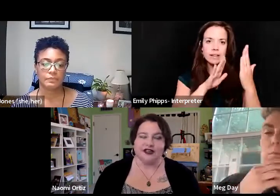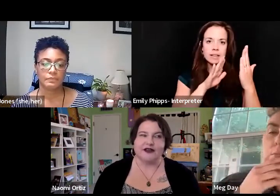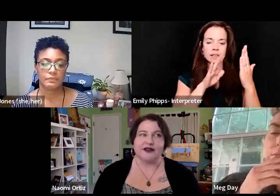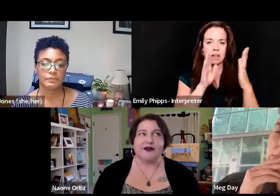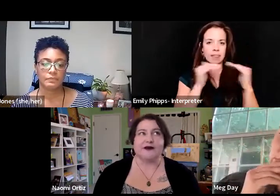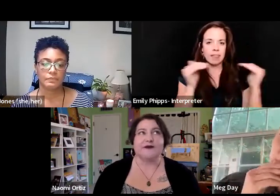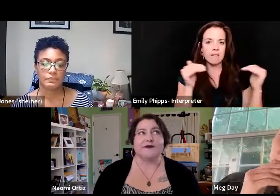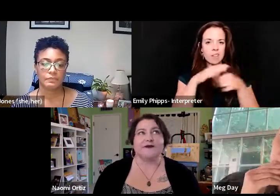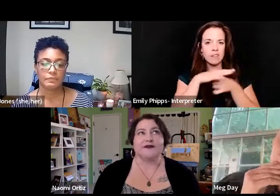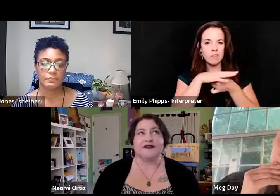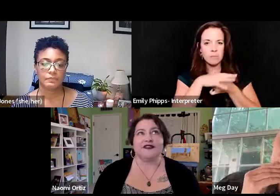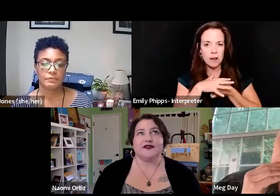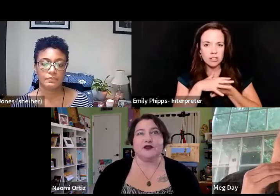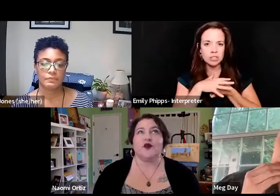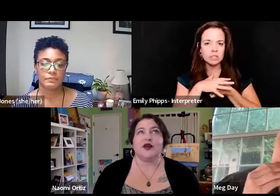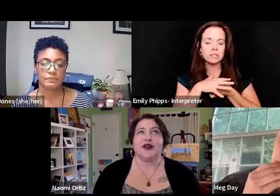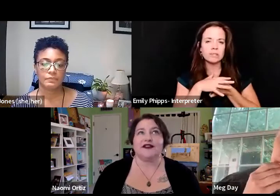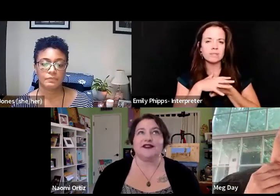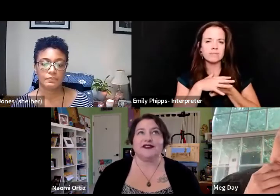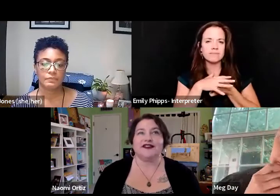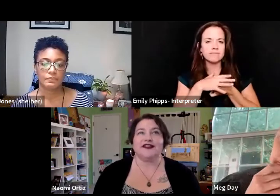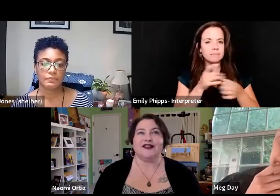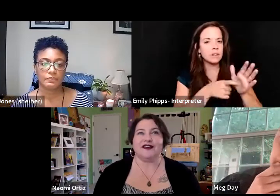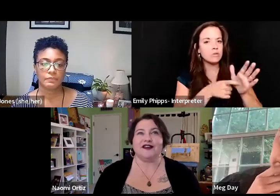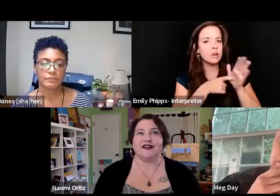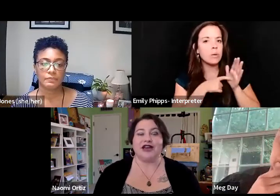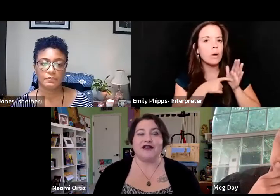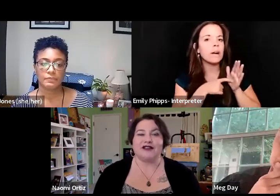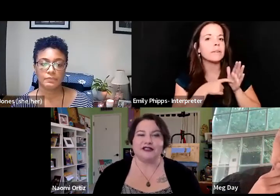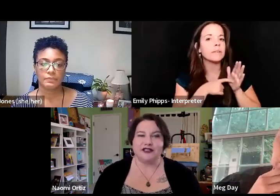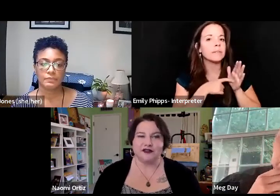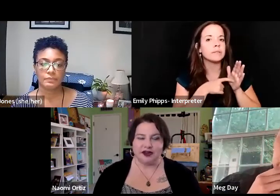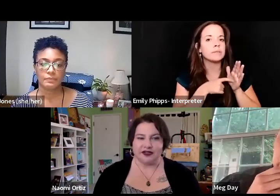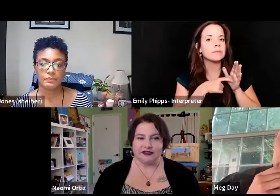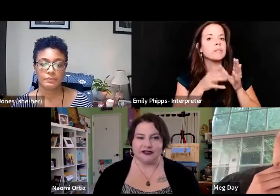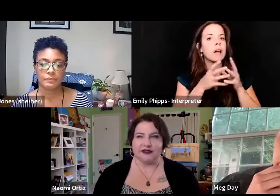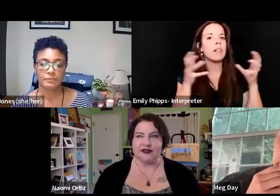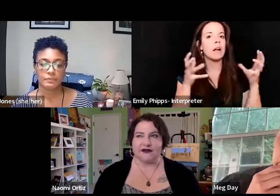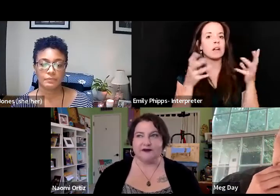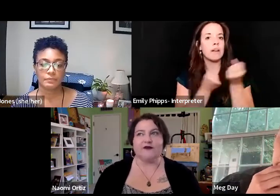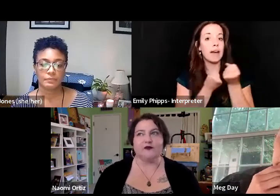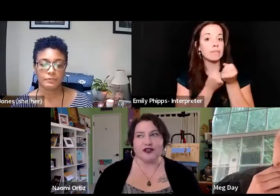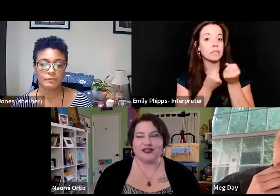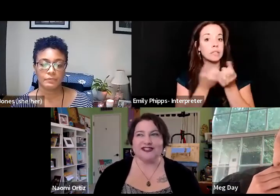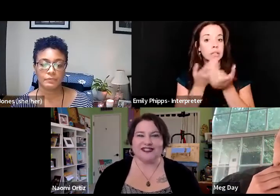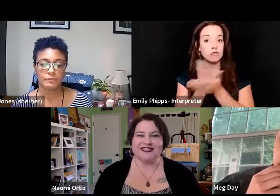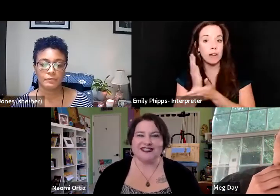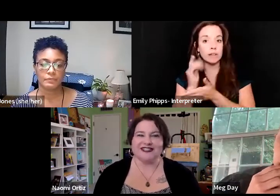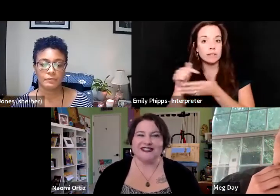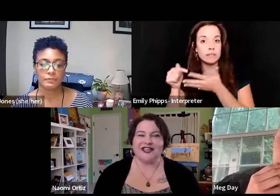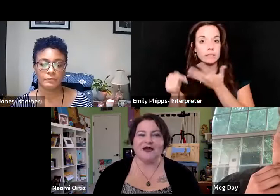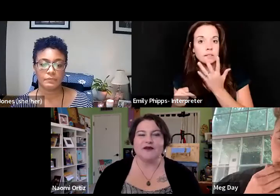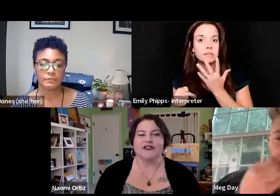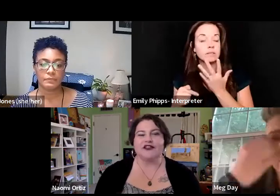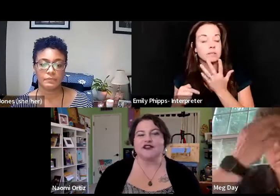that required a lot of advocacy and rights, which it did exist, but it's also